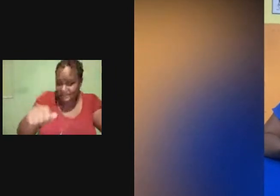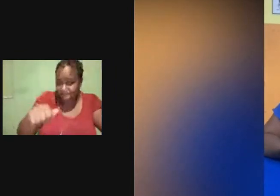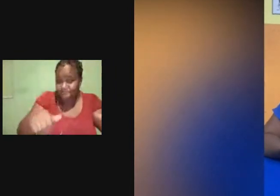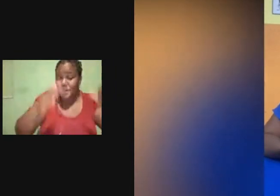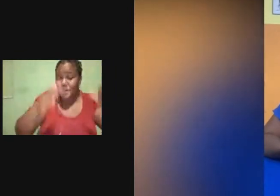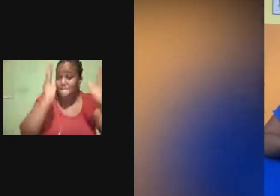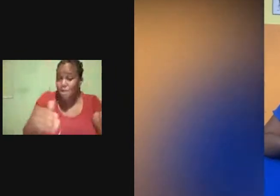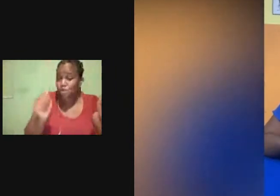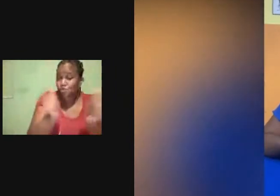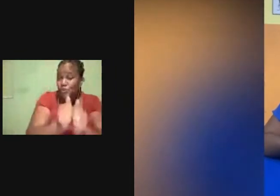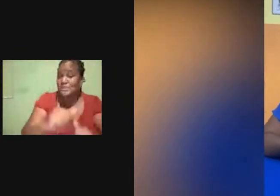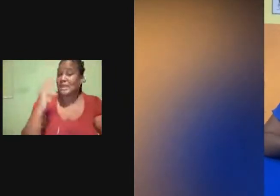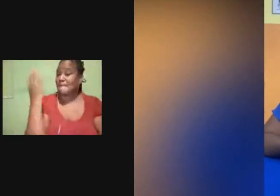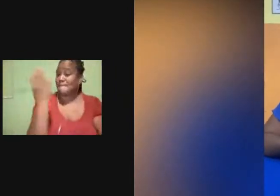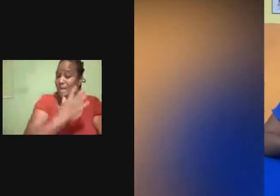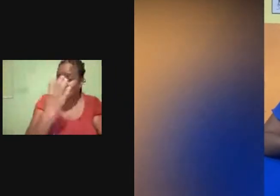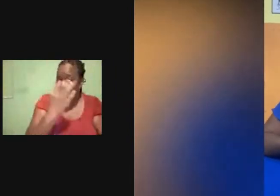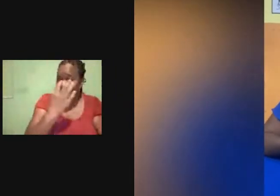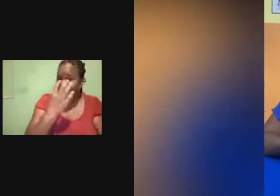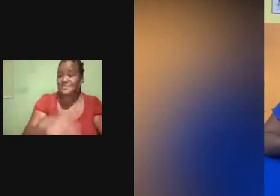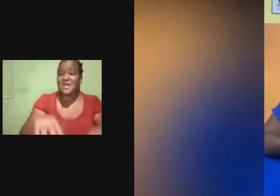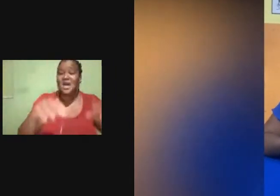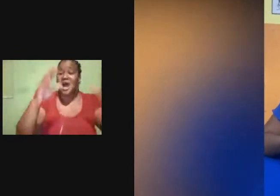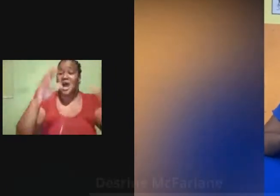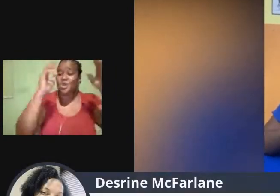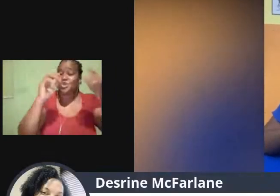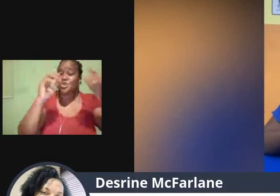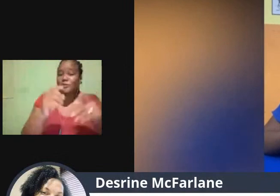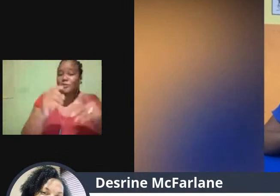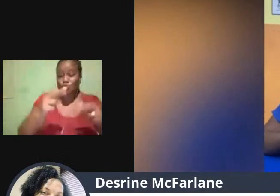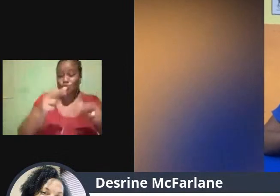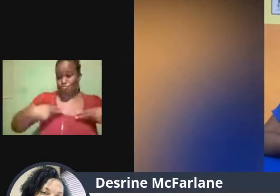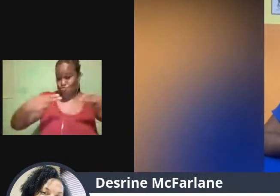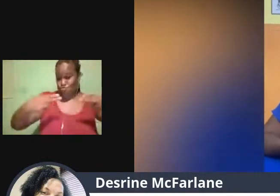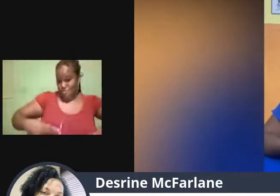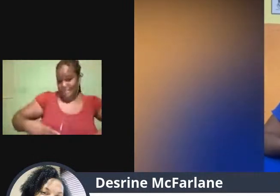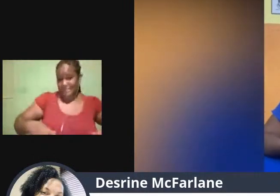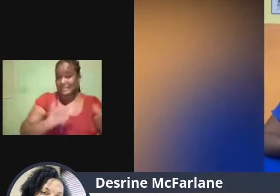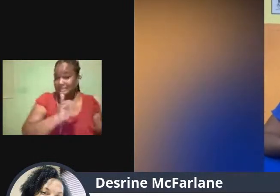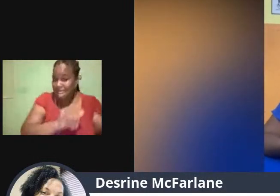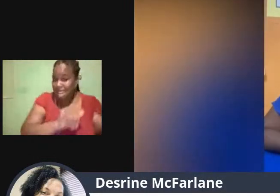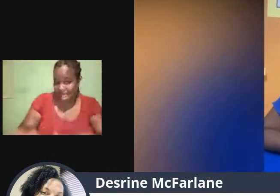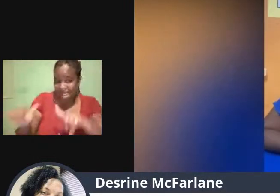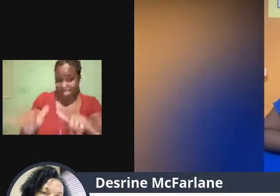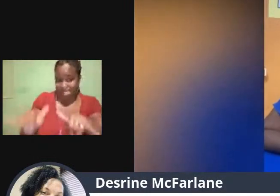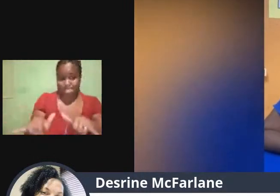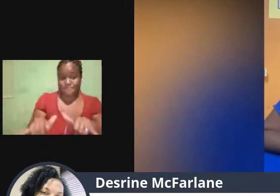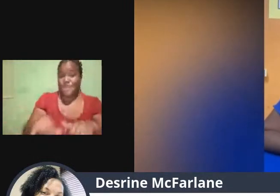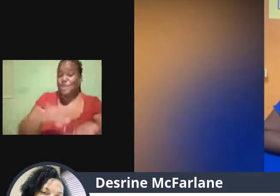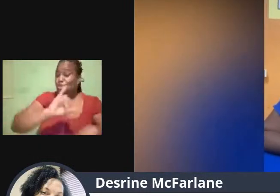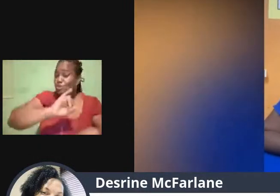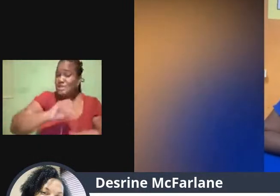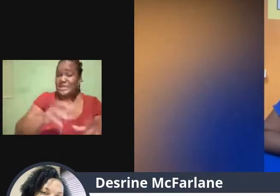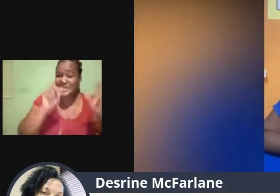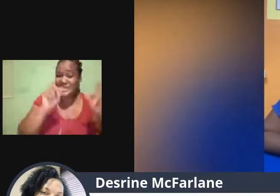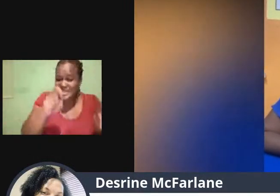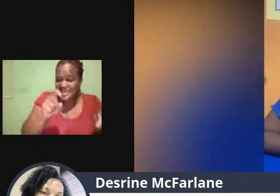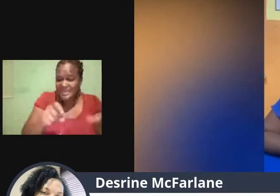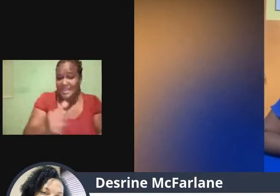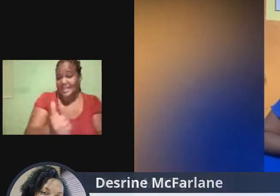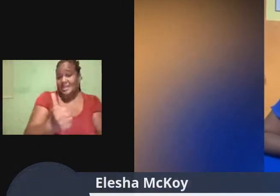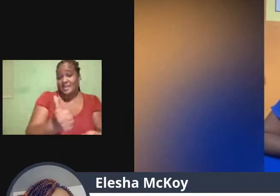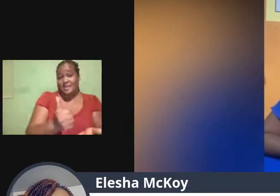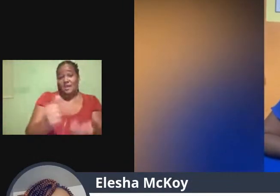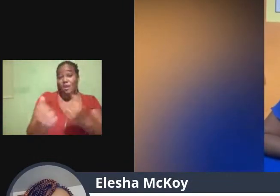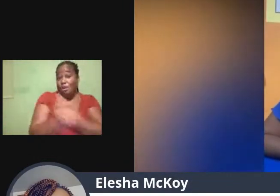too. They need love. And they need affection. Just like you. Do not see the person's disability.